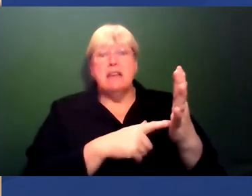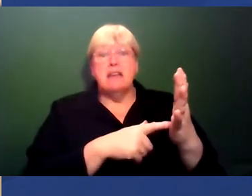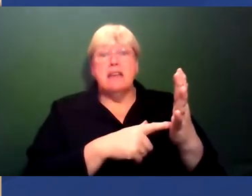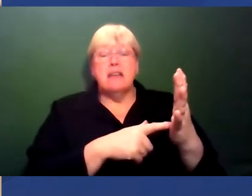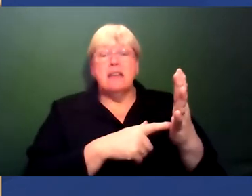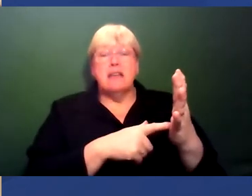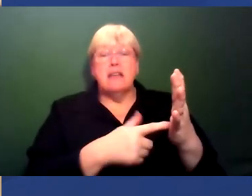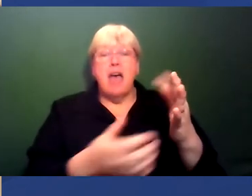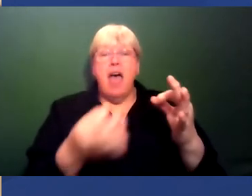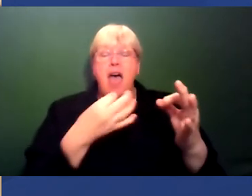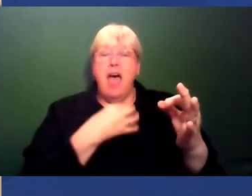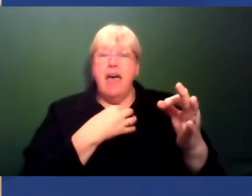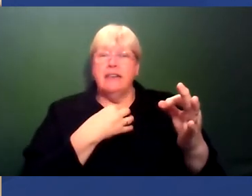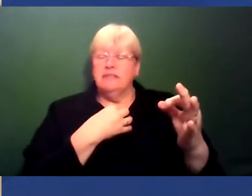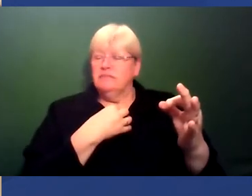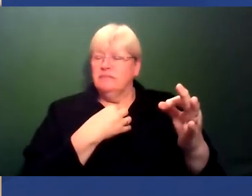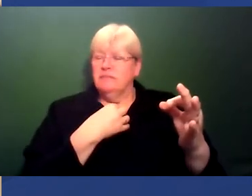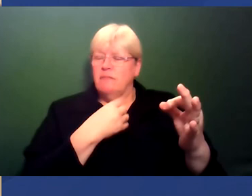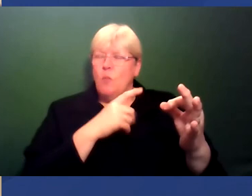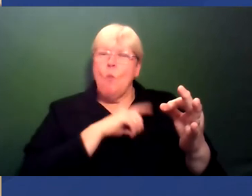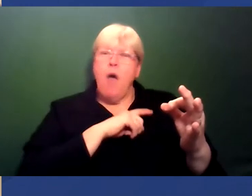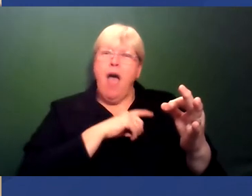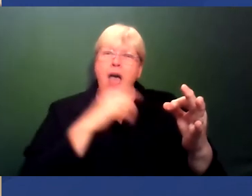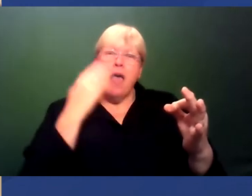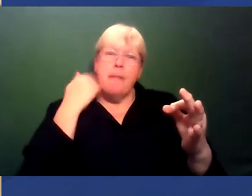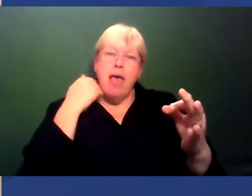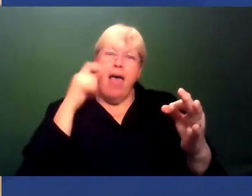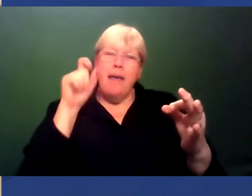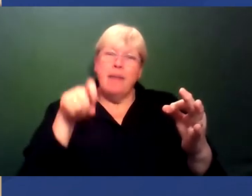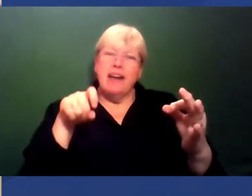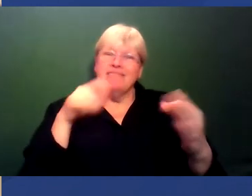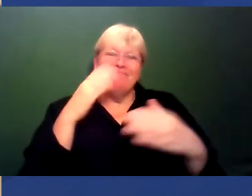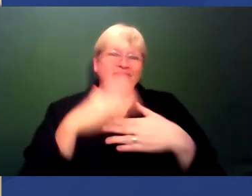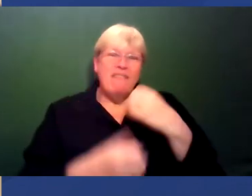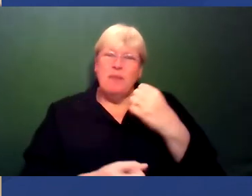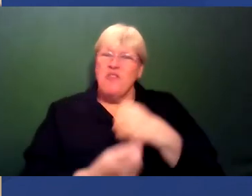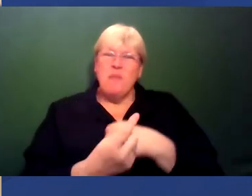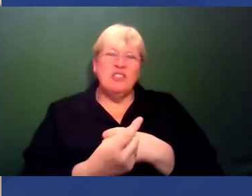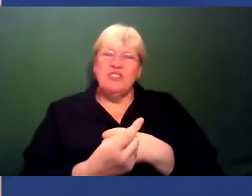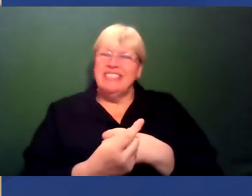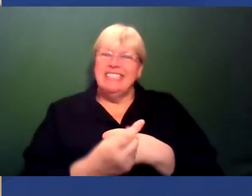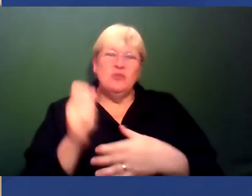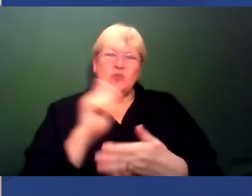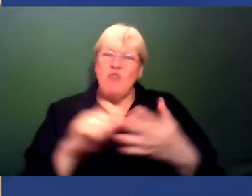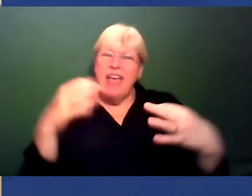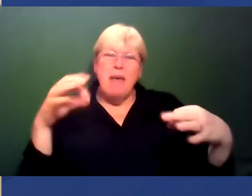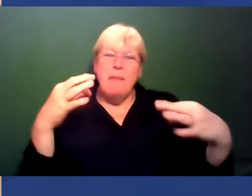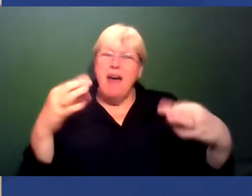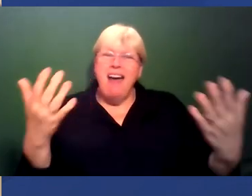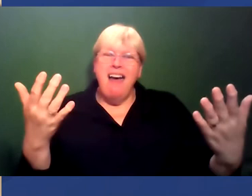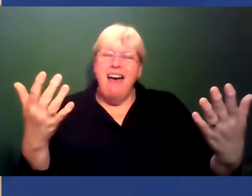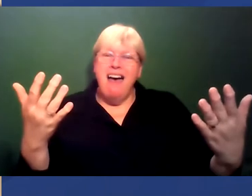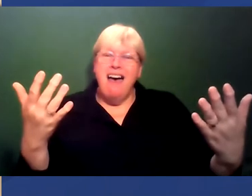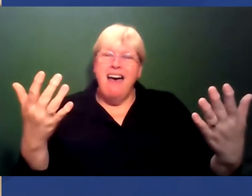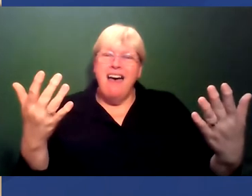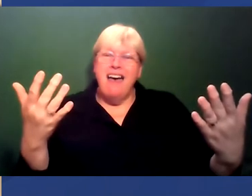ask yourself why a black person may not have had the opportunity to write a paper during the summer doing unfunded research in